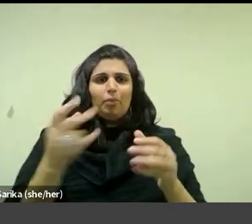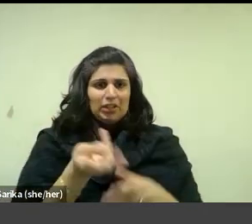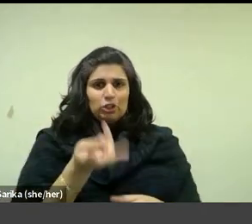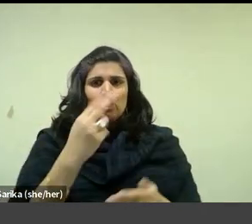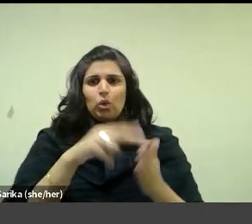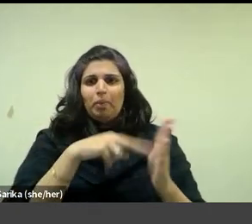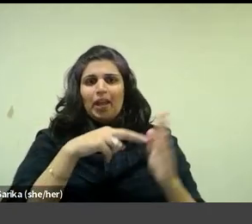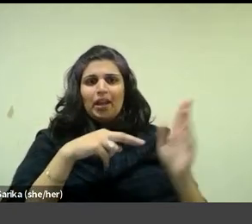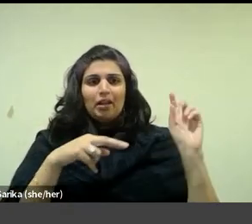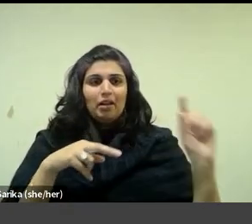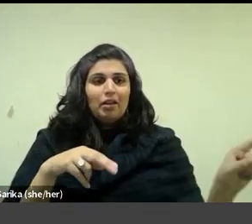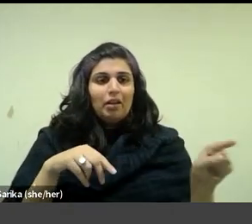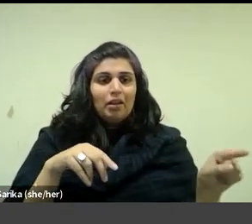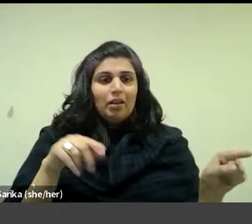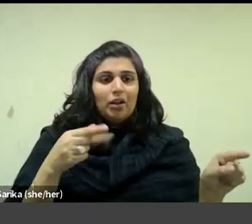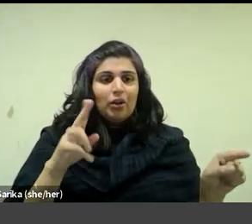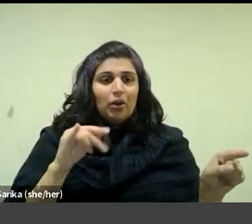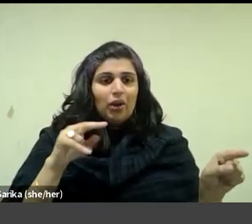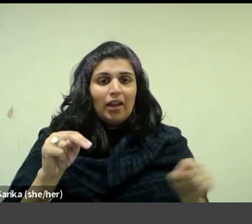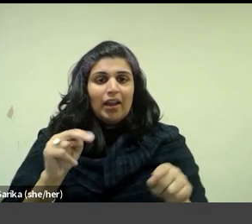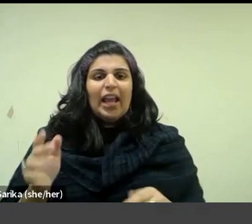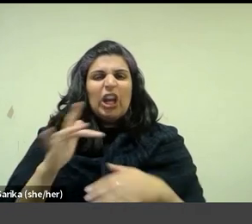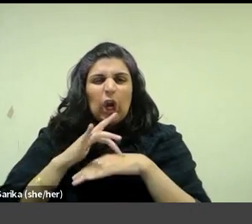paintings, the Gauguin and early Vuillard.